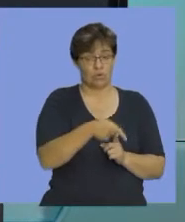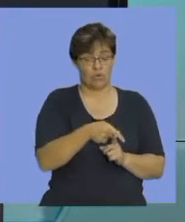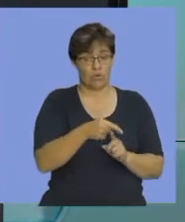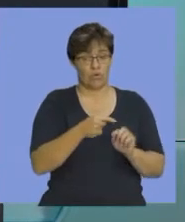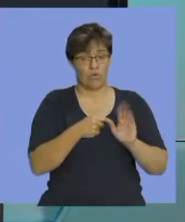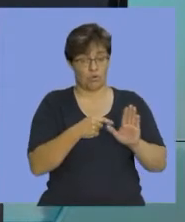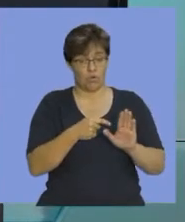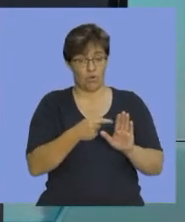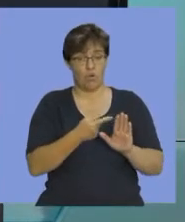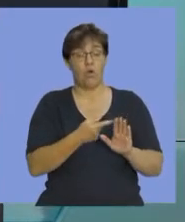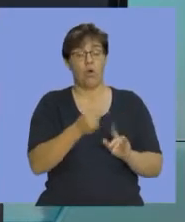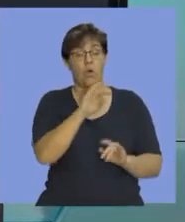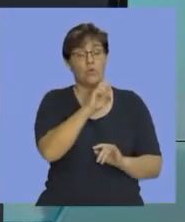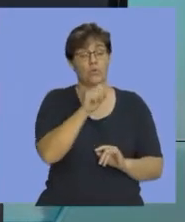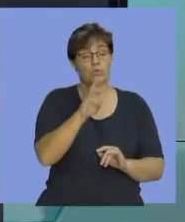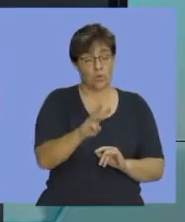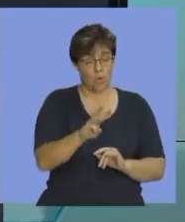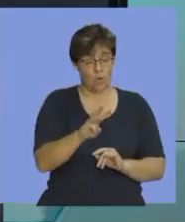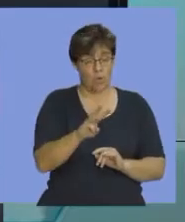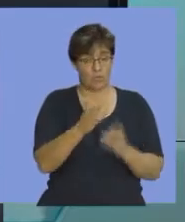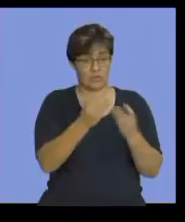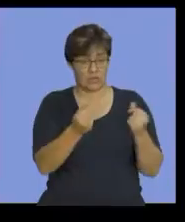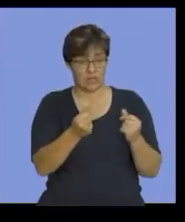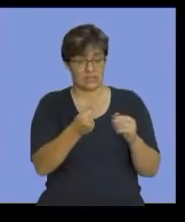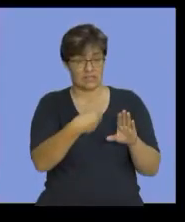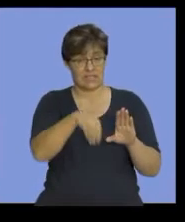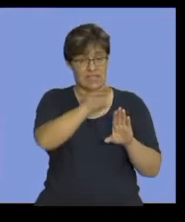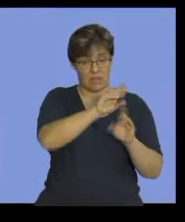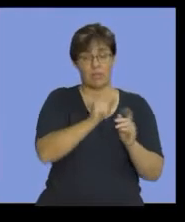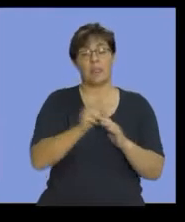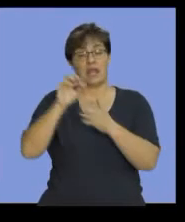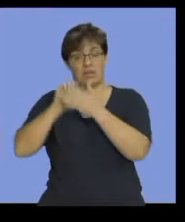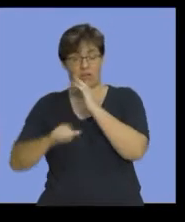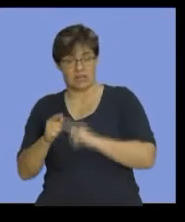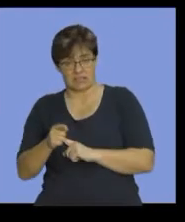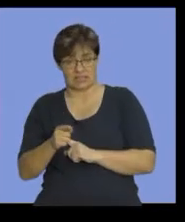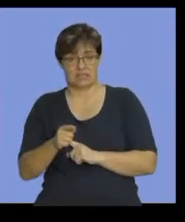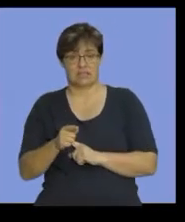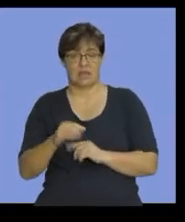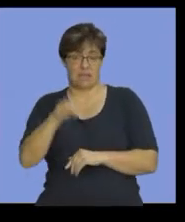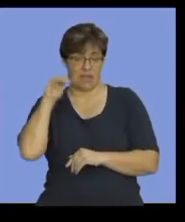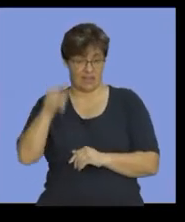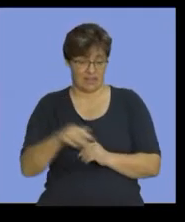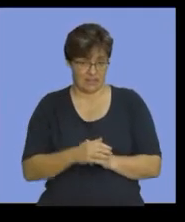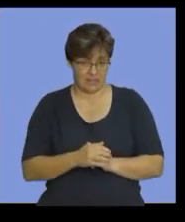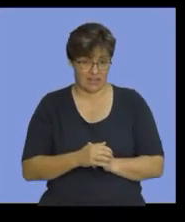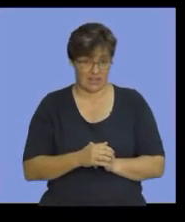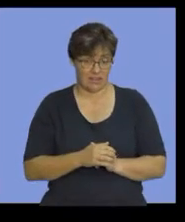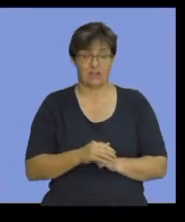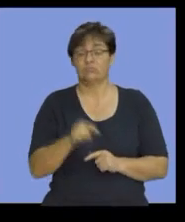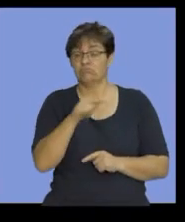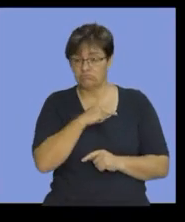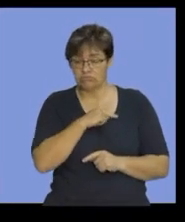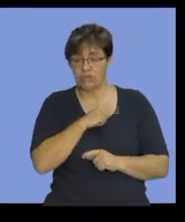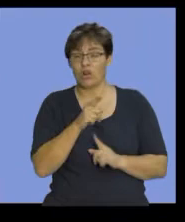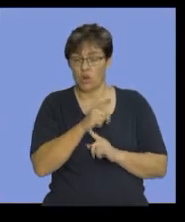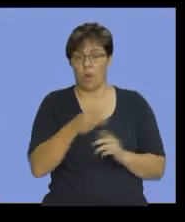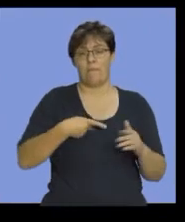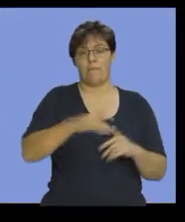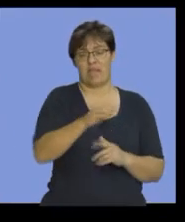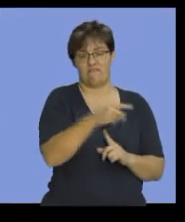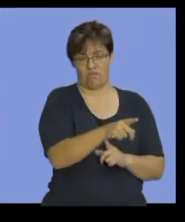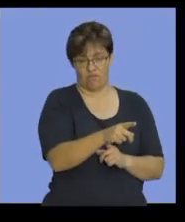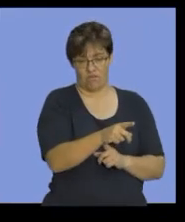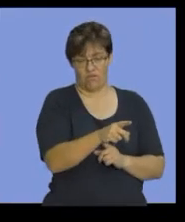your raw materials, crediting bank. You can put carriage in brackets just to give you an indication that that was the carriage that you paid for,